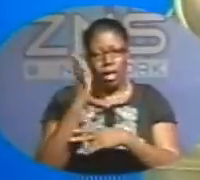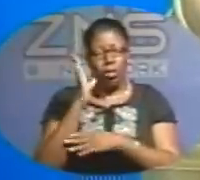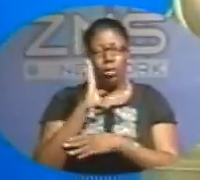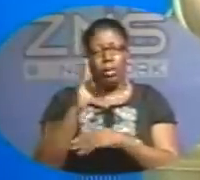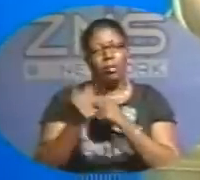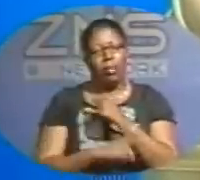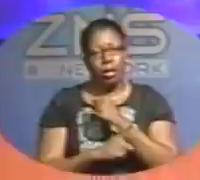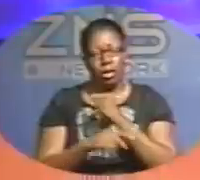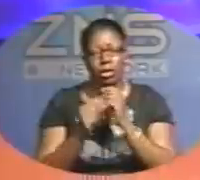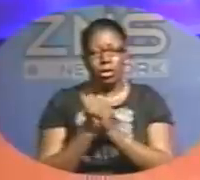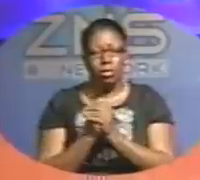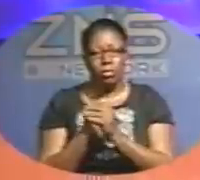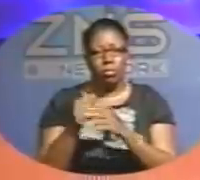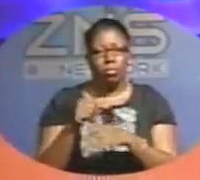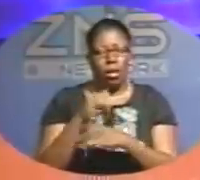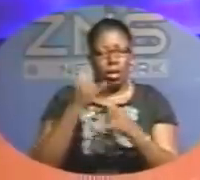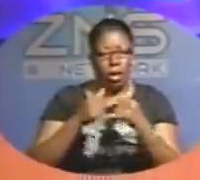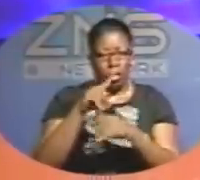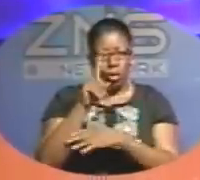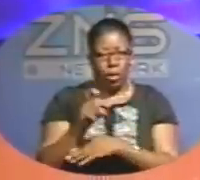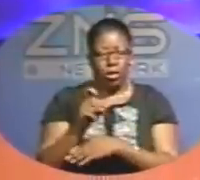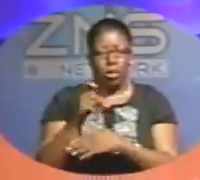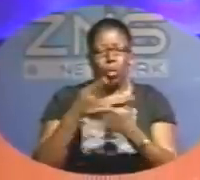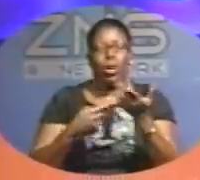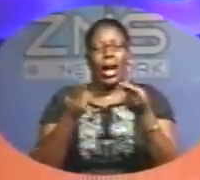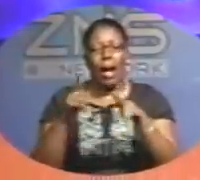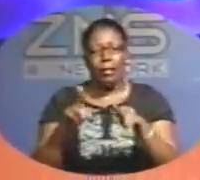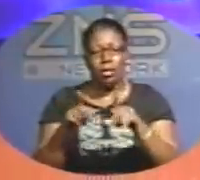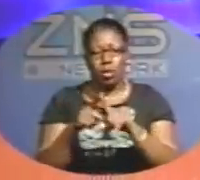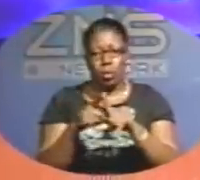And finally, what is happening with those officers now?